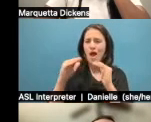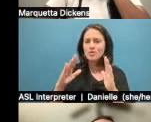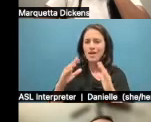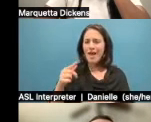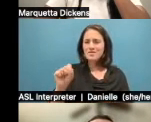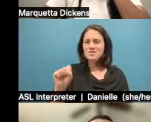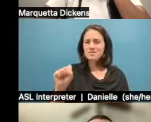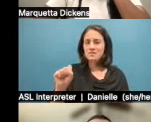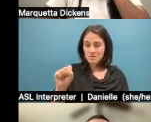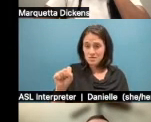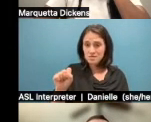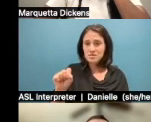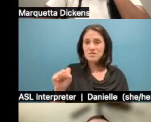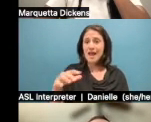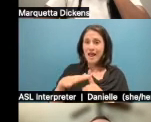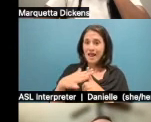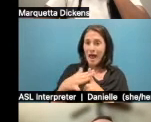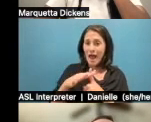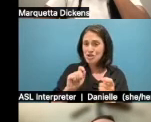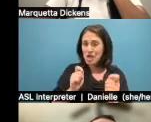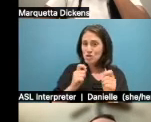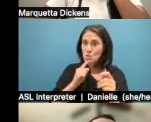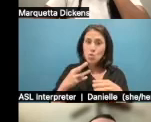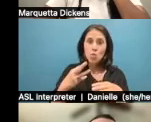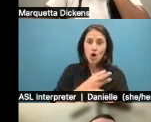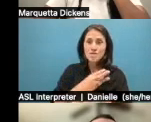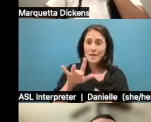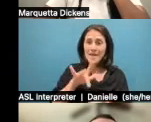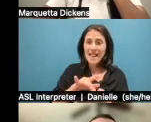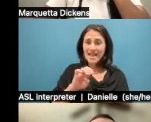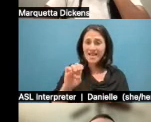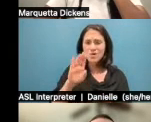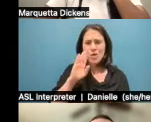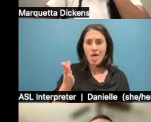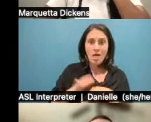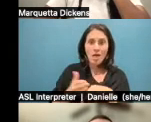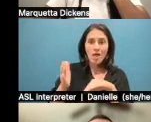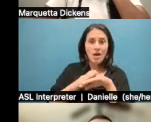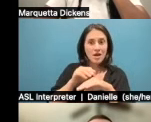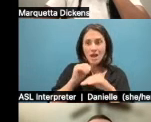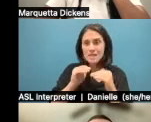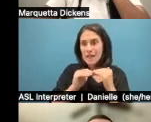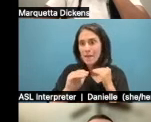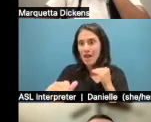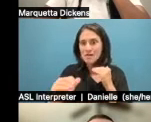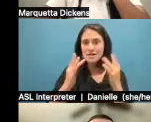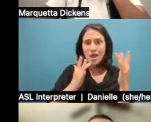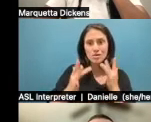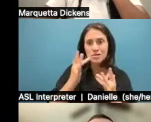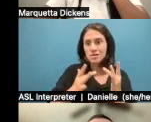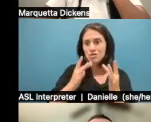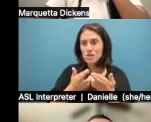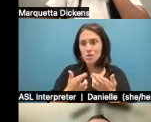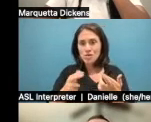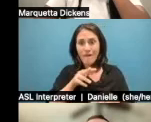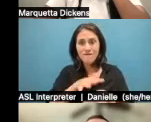And climate change worsens in the Middle East. You know, there's going be increasing instability. It's going lead to more scarcity and resource scarcity and